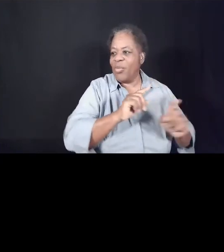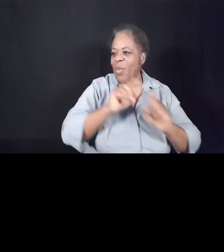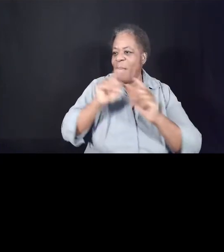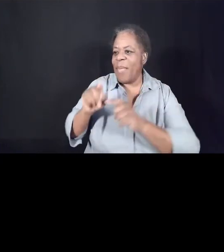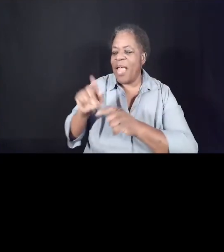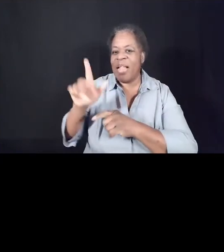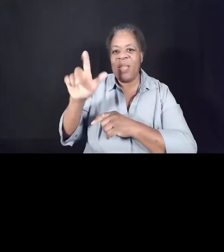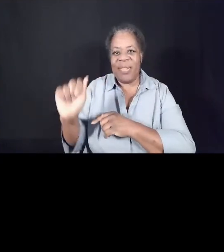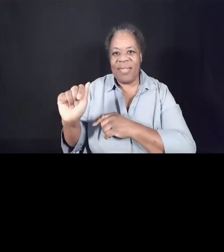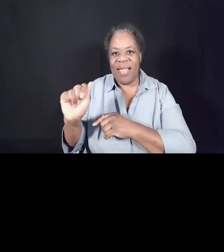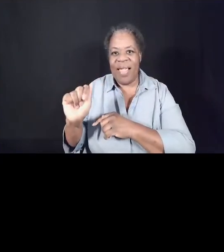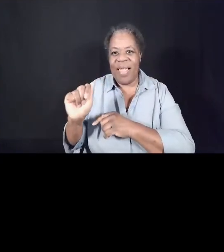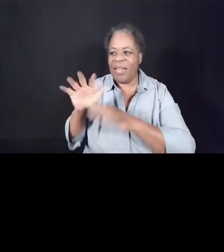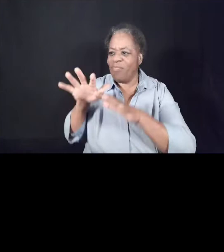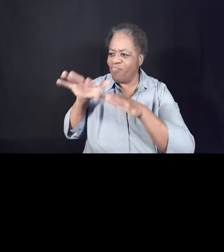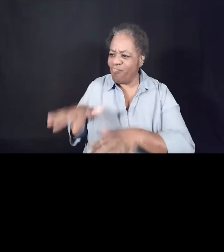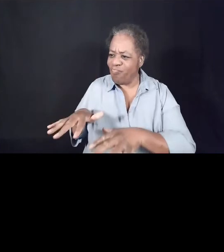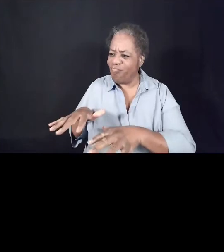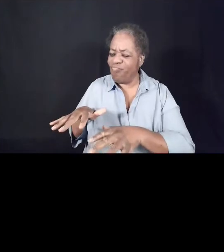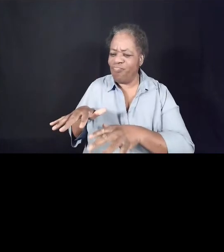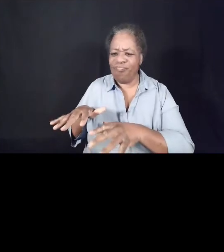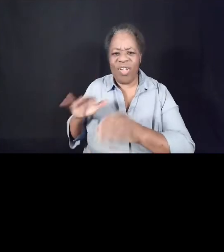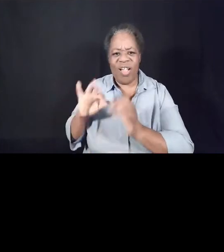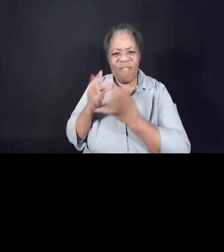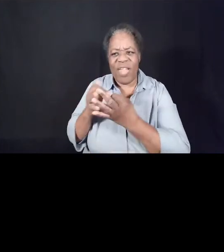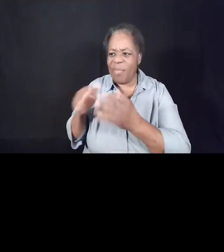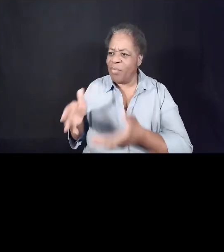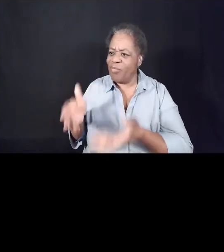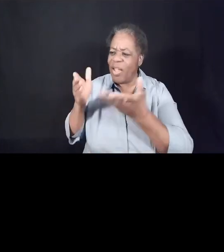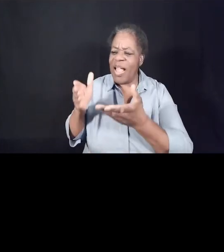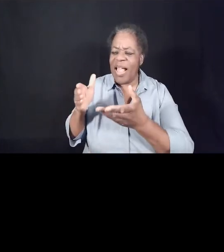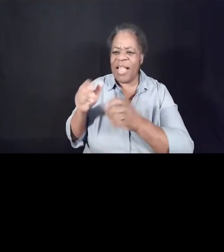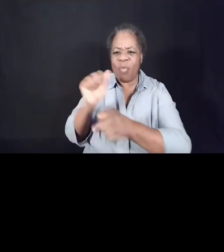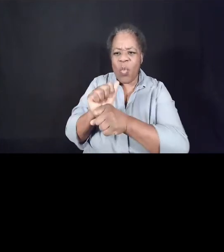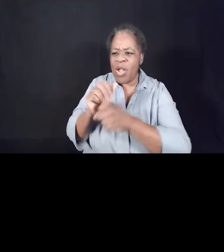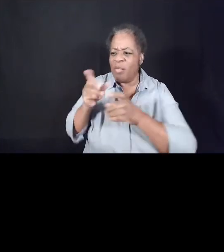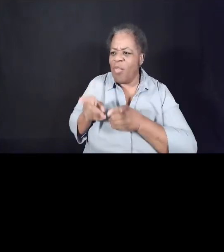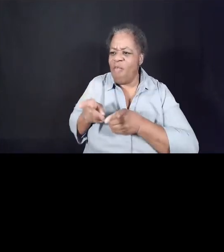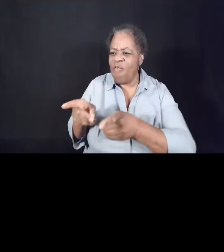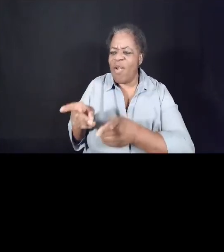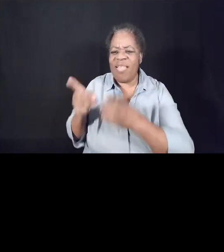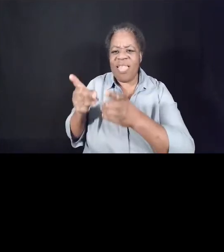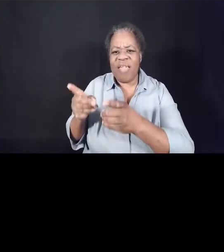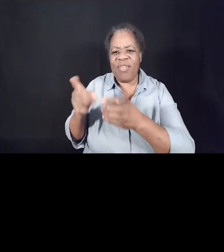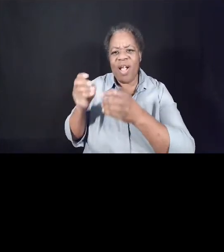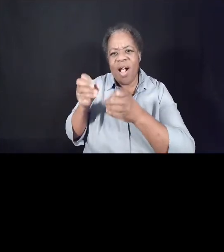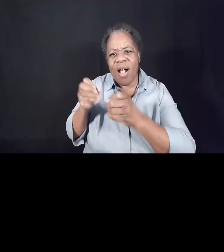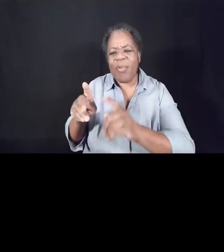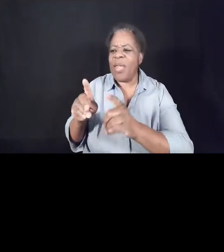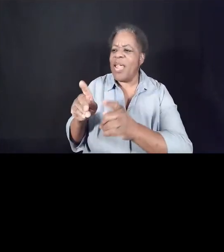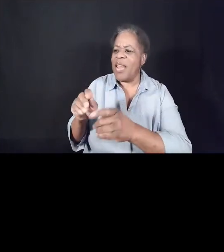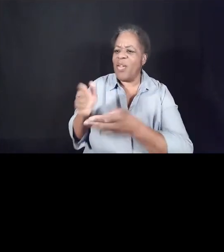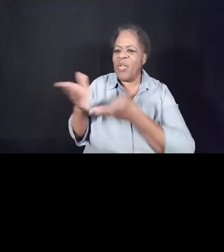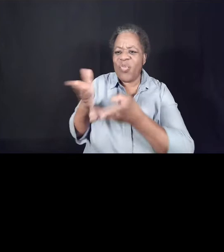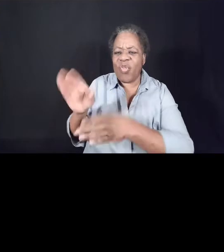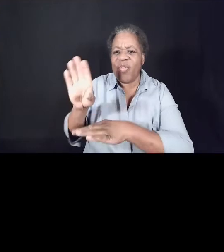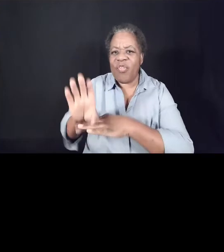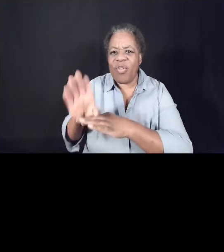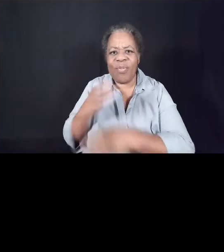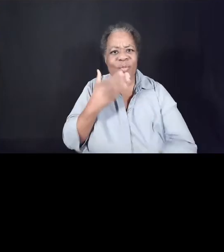where he raised a family, worked as a forklift operator, and served his local church. It's a pretty good story.